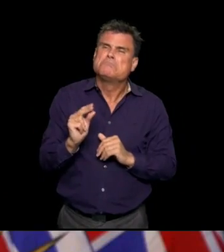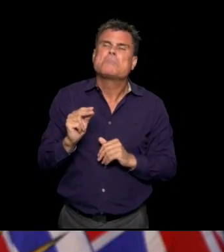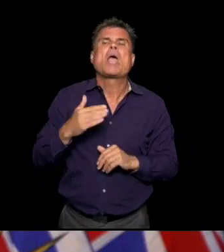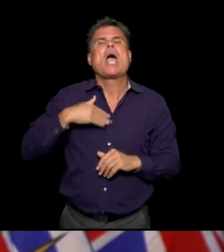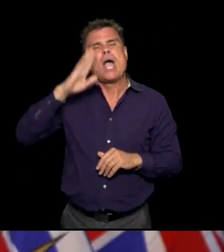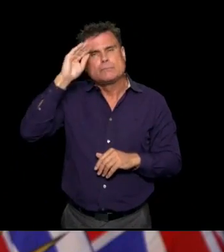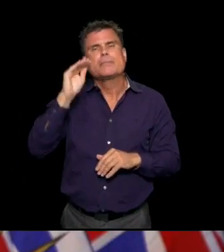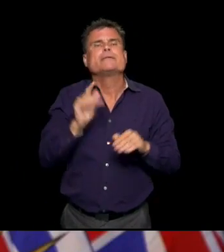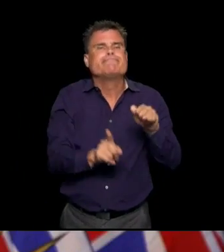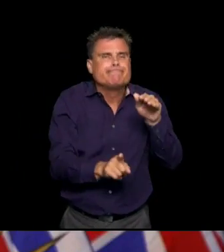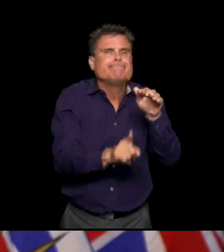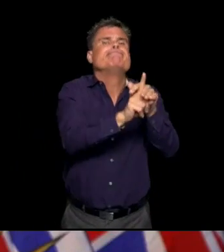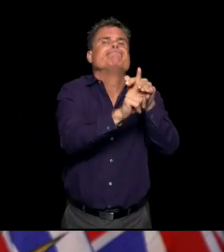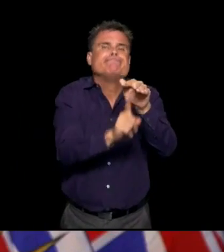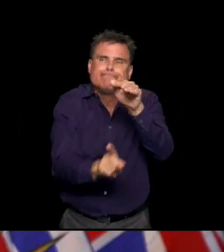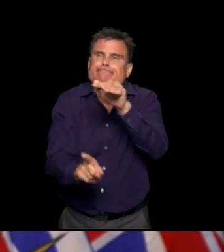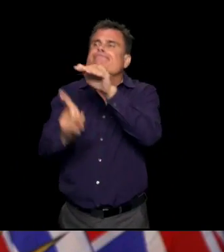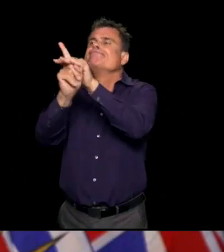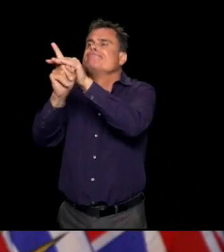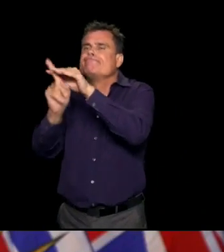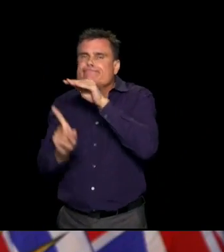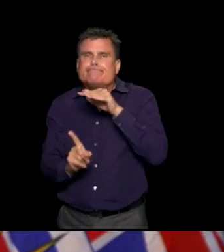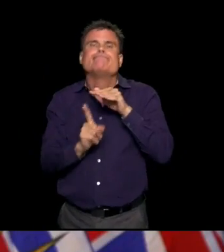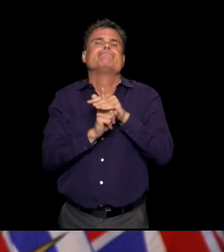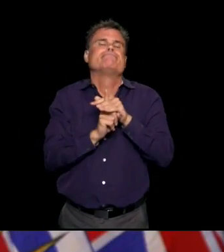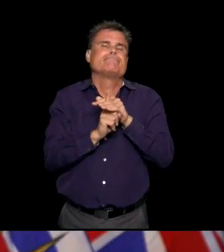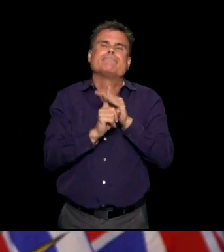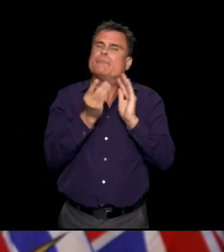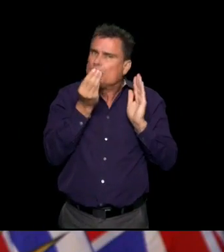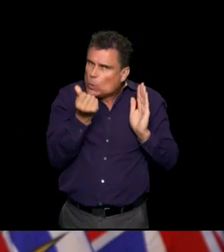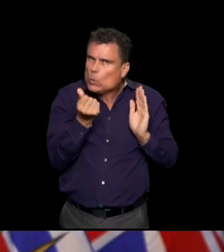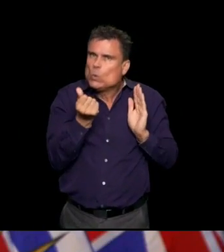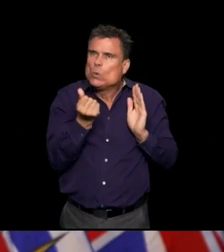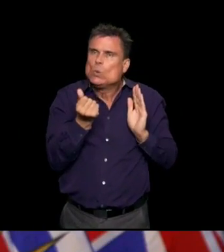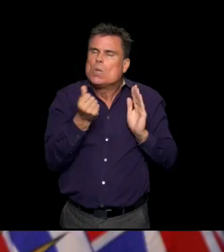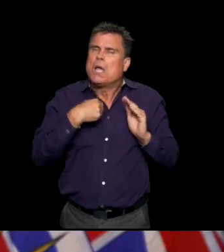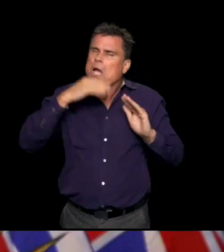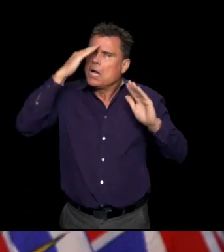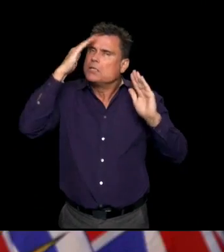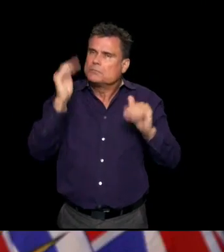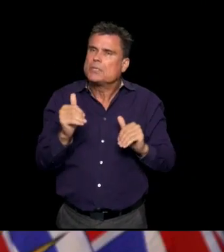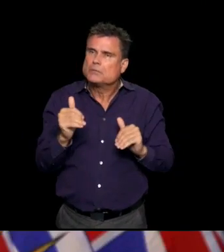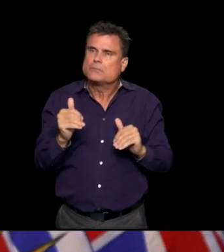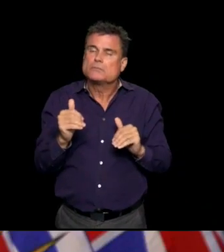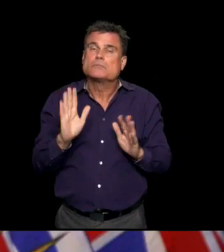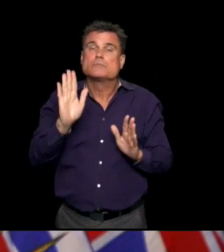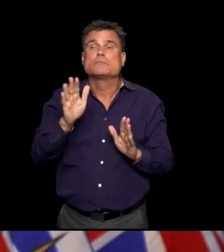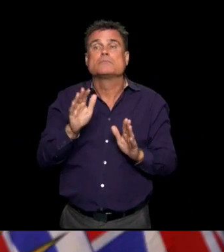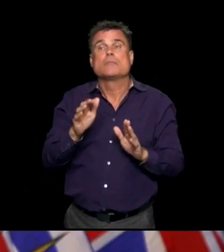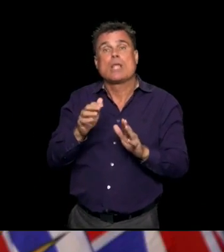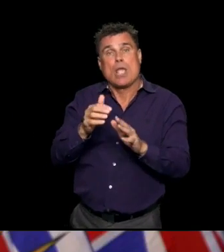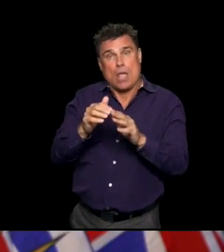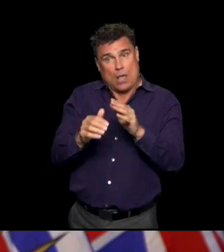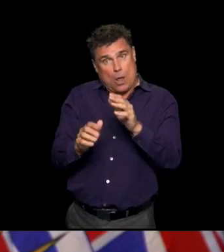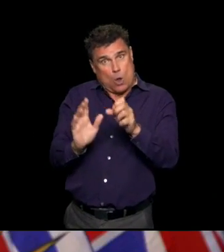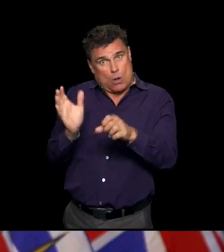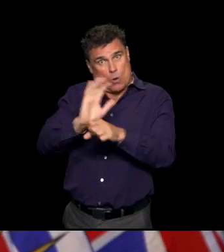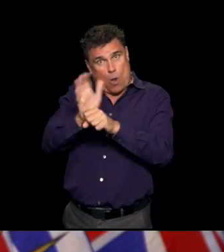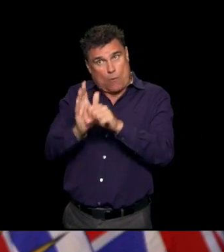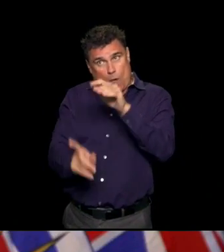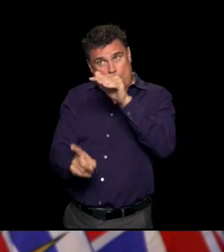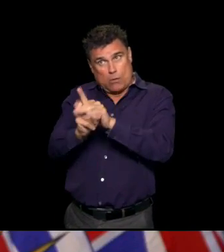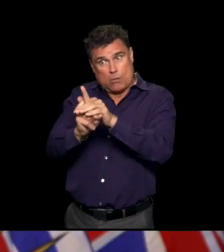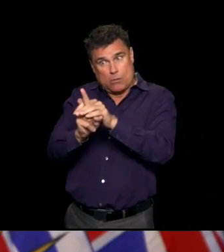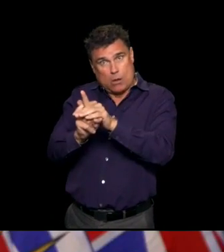I expect that there may be cases now and then. And we'll be there to monitor them, to help people through it, to work with each